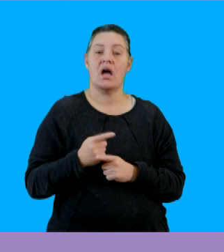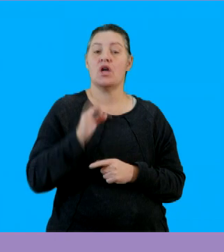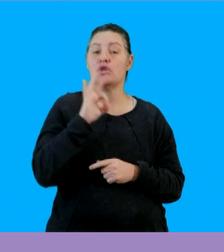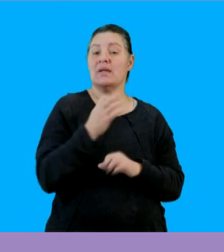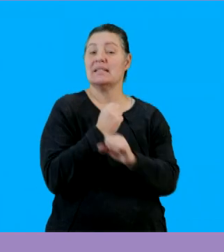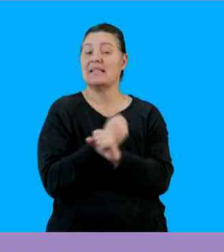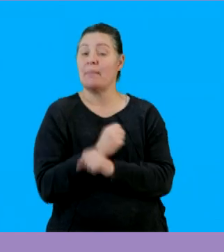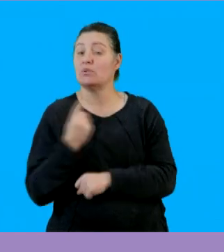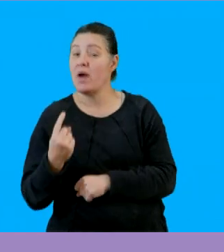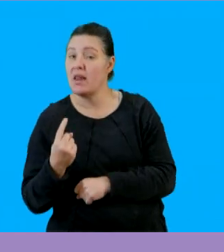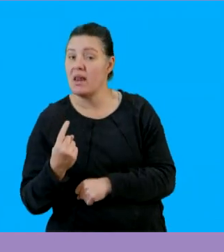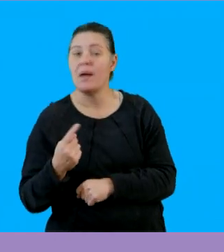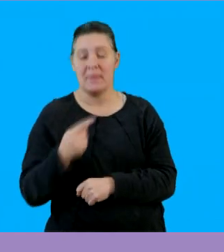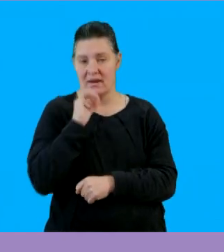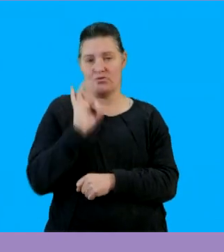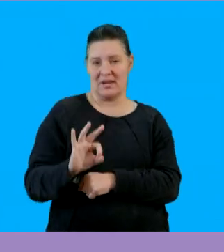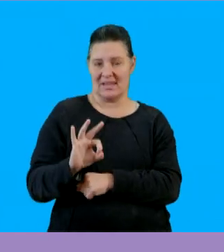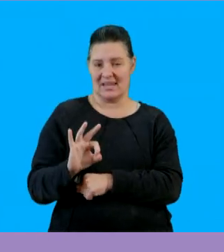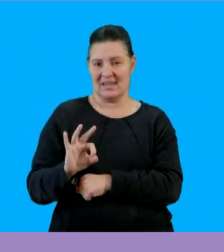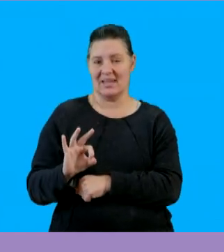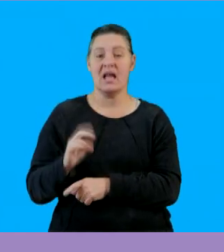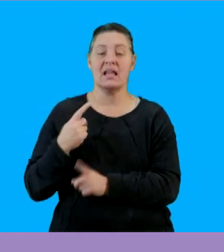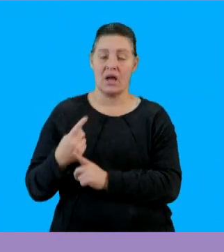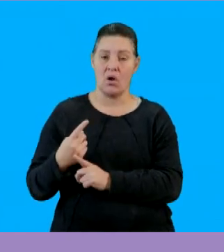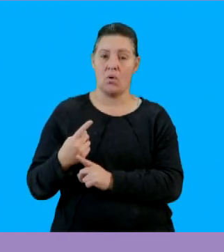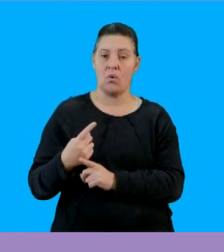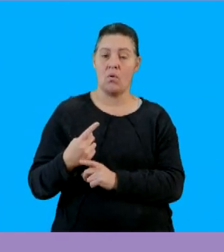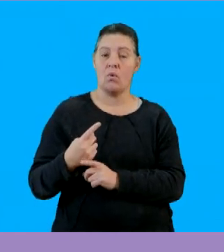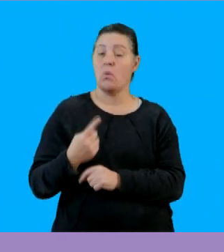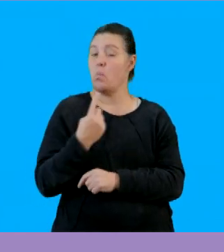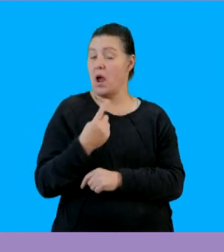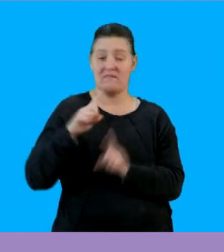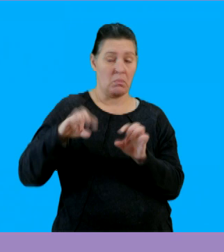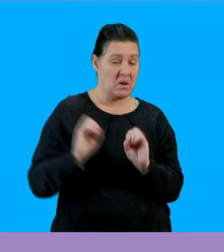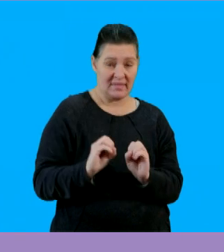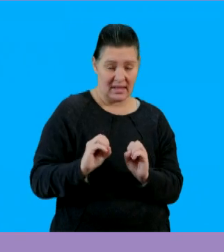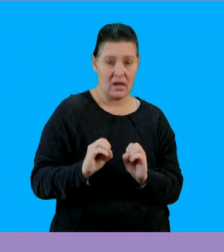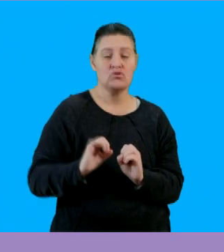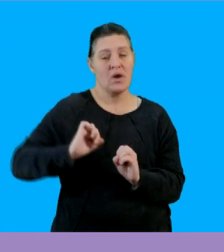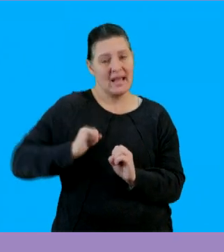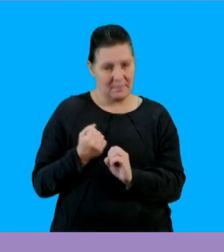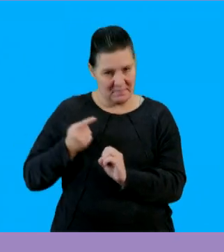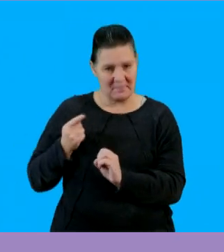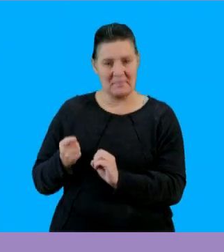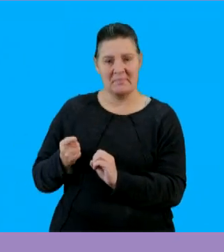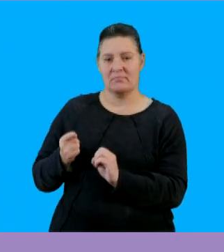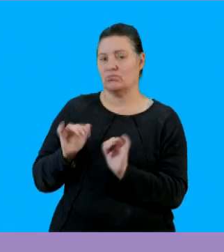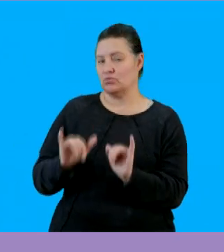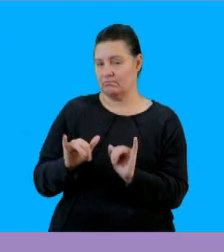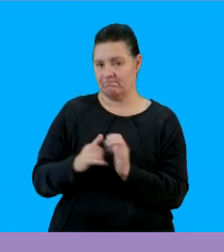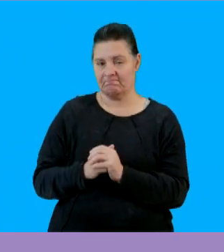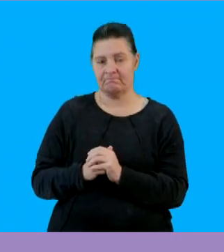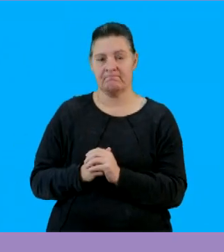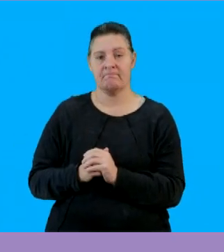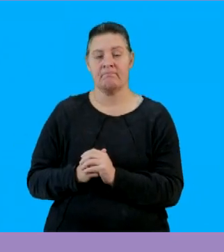we are going to say what is 3 multiplied by 1 that is 3 and then because the 1 doesn't have any variables we are going to keep those